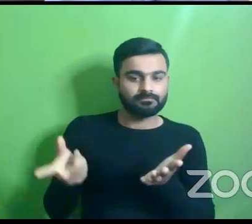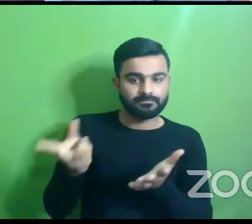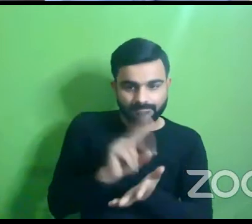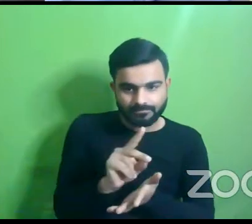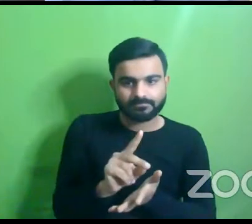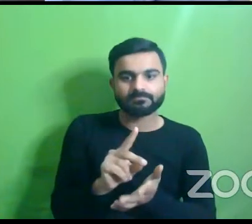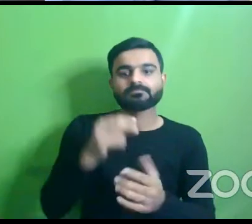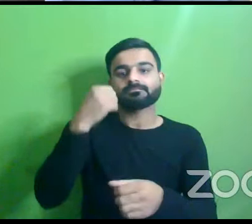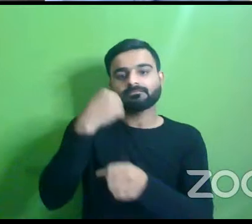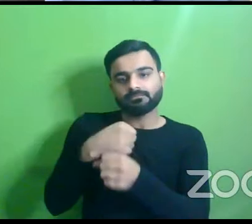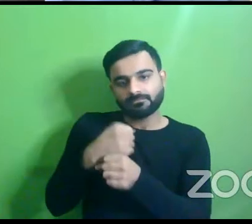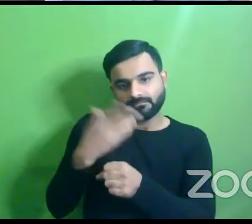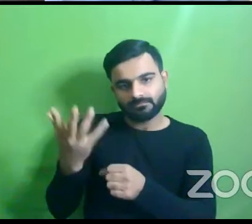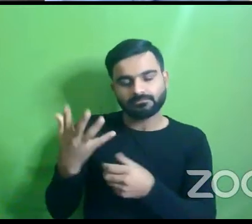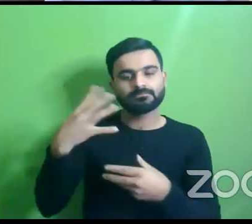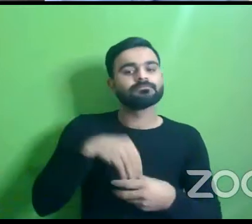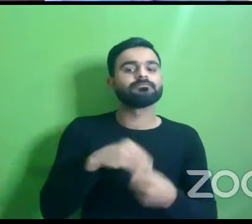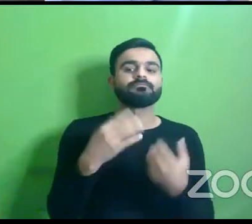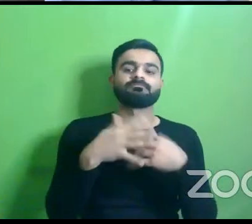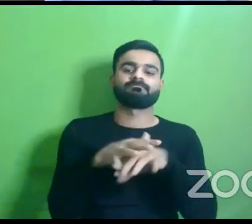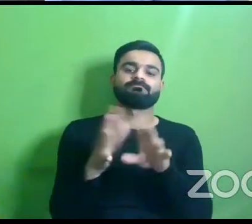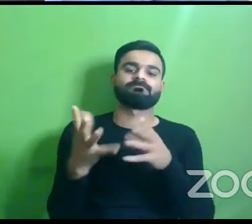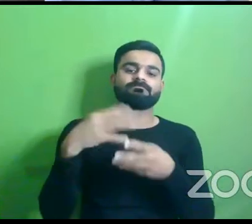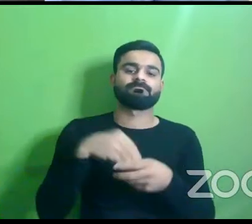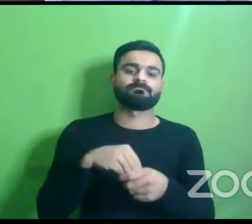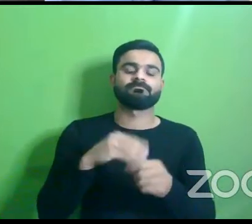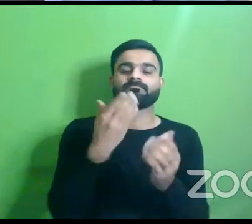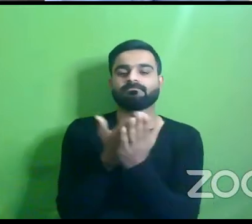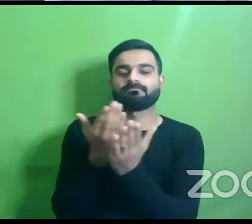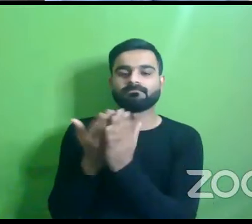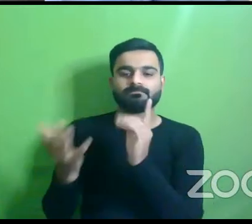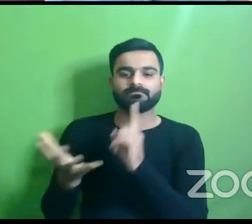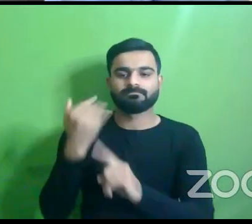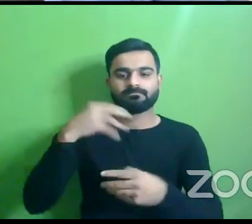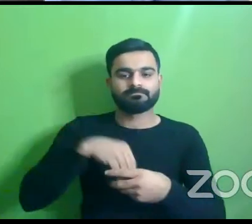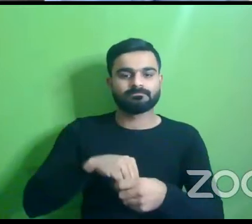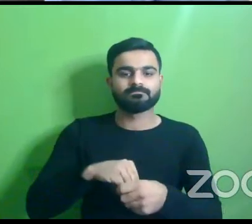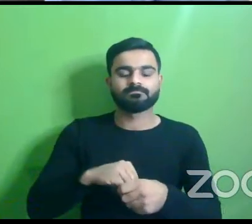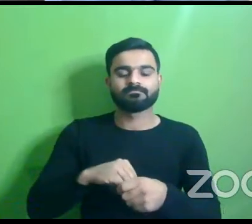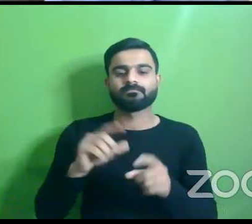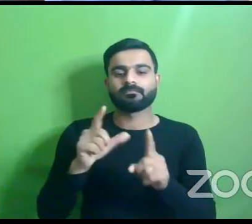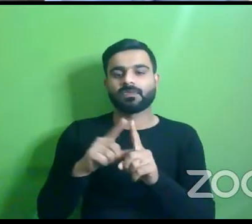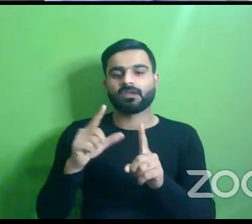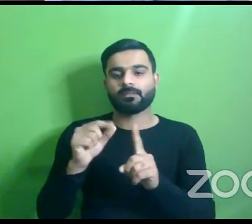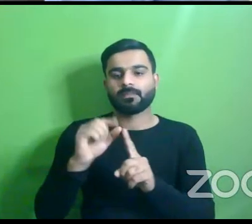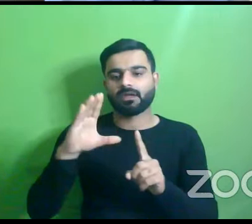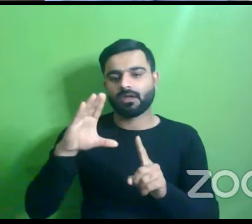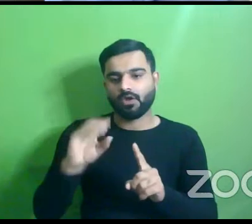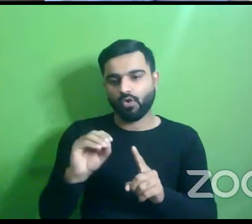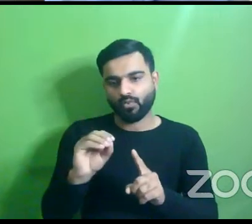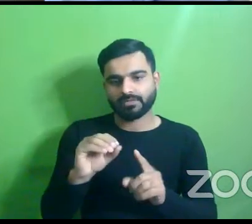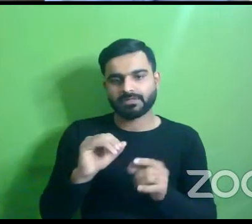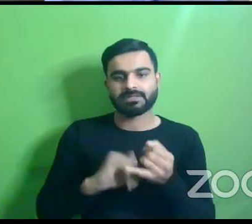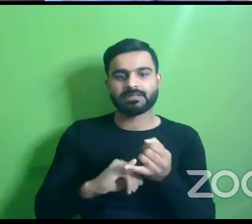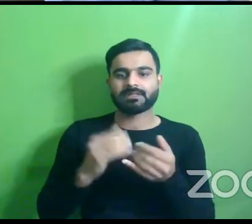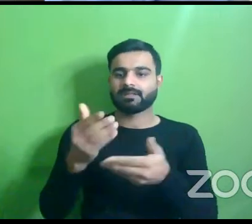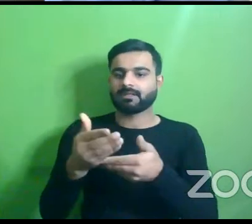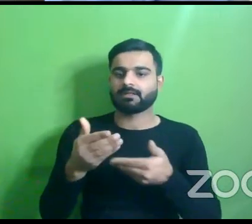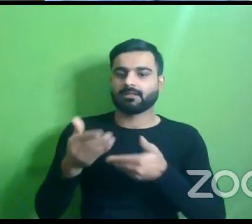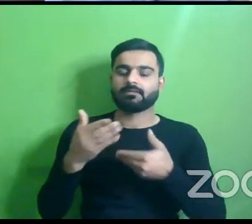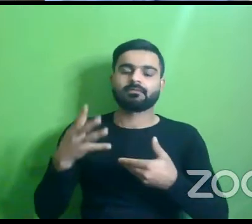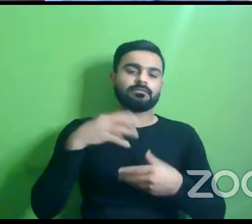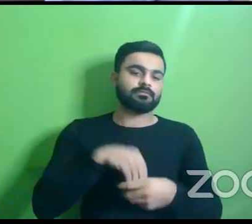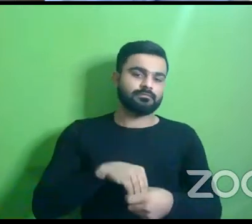know the government took an inclusive approach and a participatory approach where all the dpos uh were invited on board